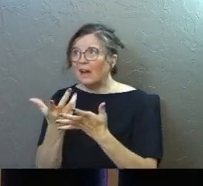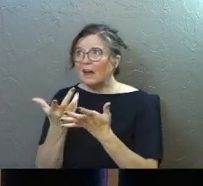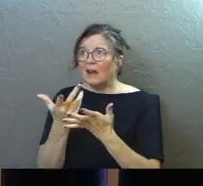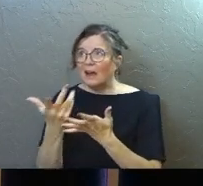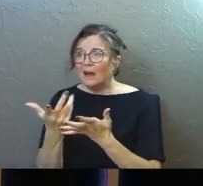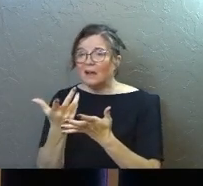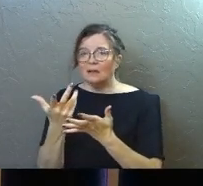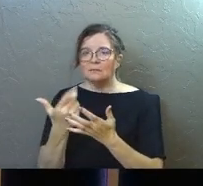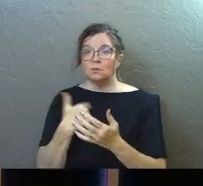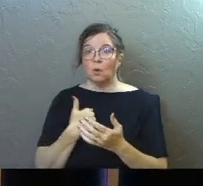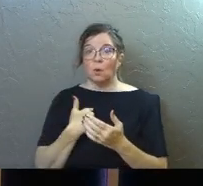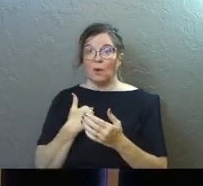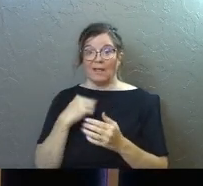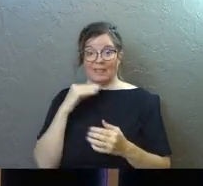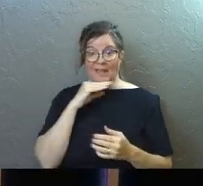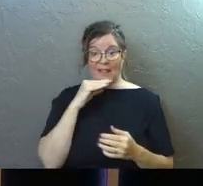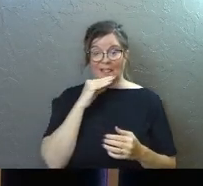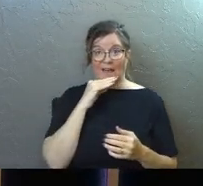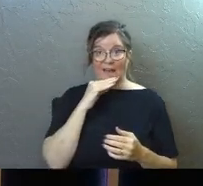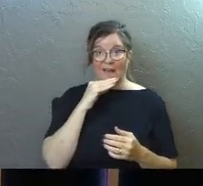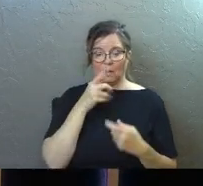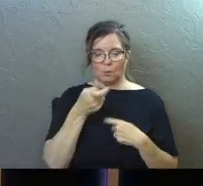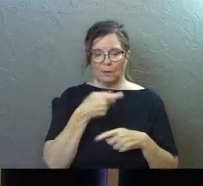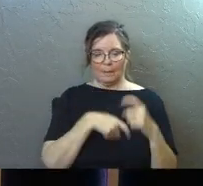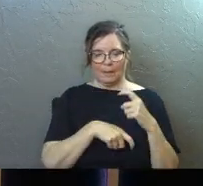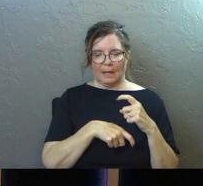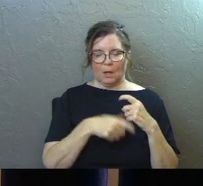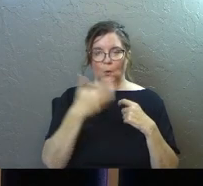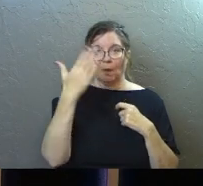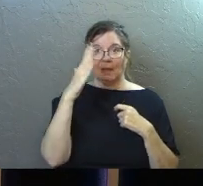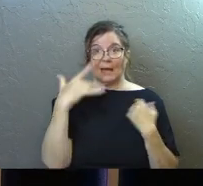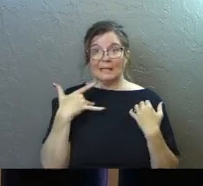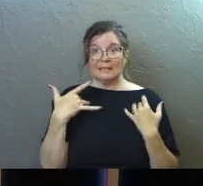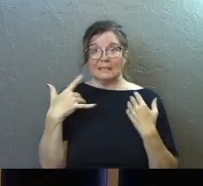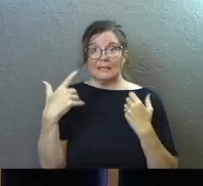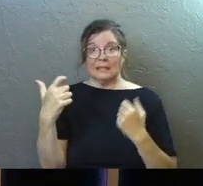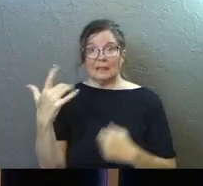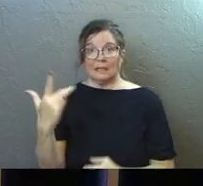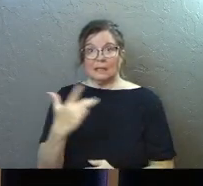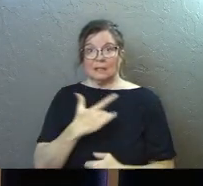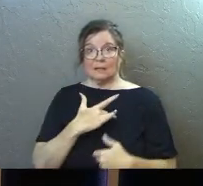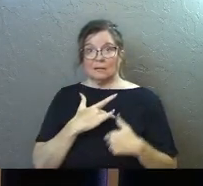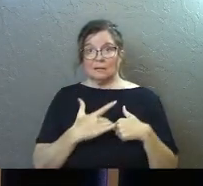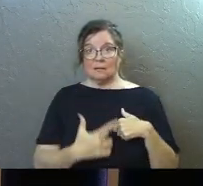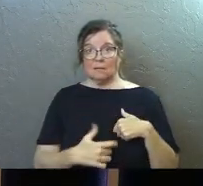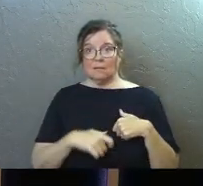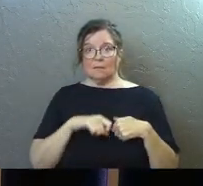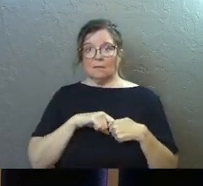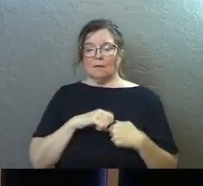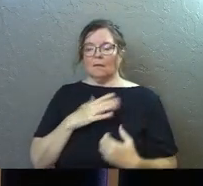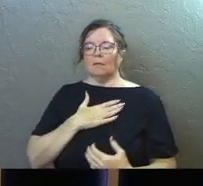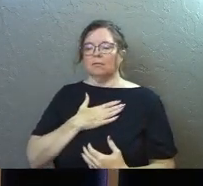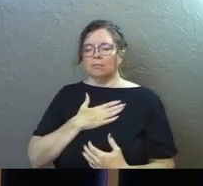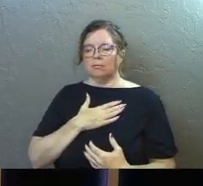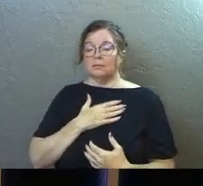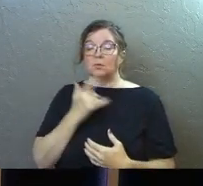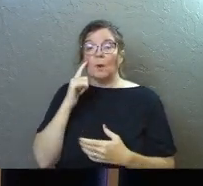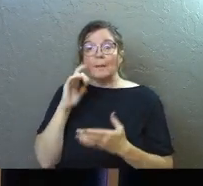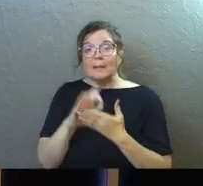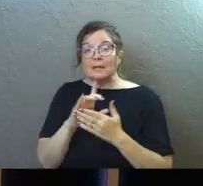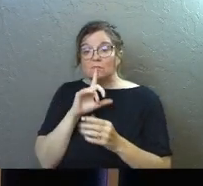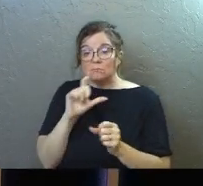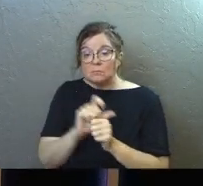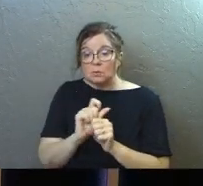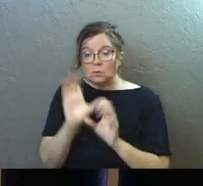is replace that lie with God's healing, that God wants to speak with you. And I believe if you seek after him today,